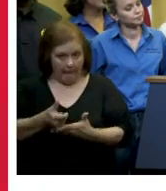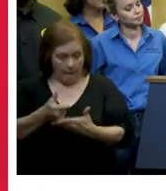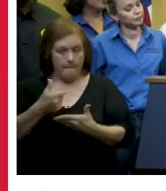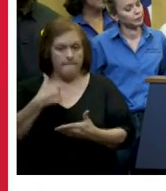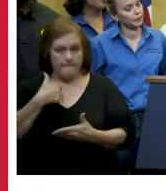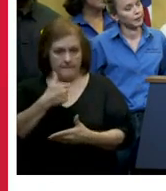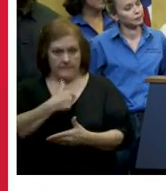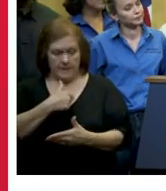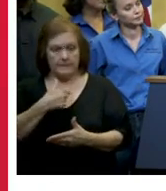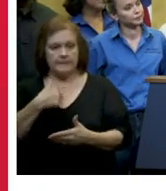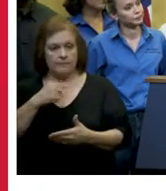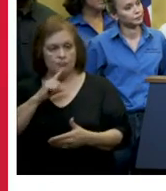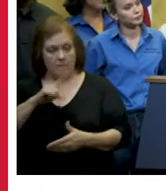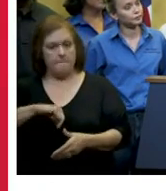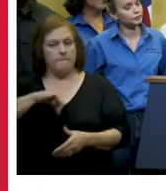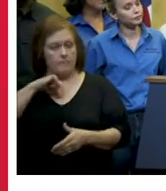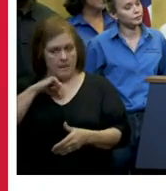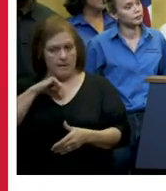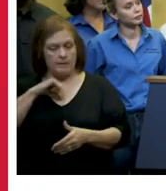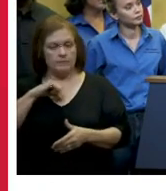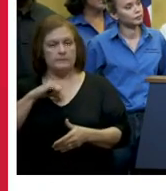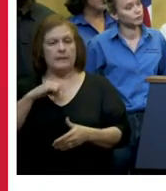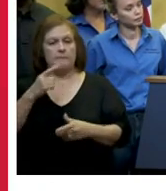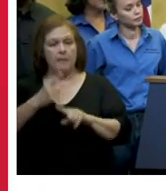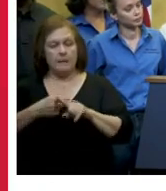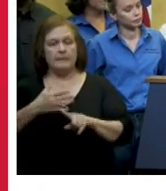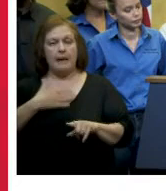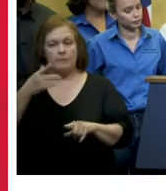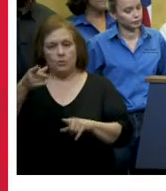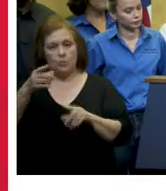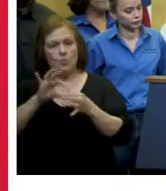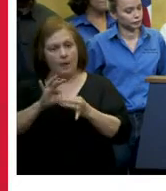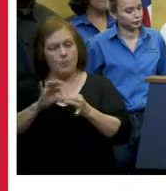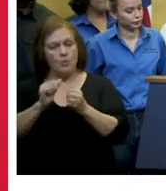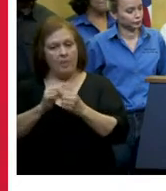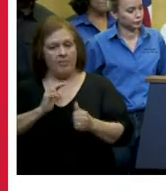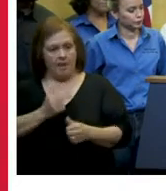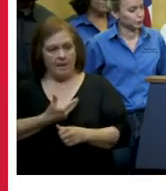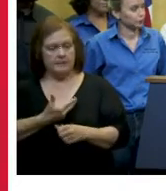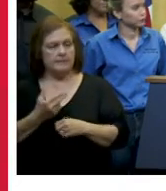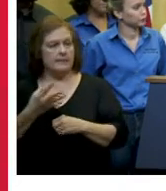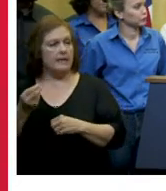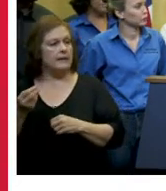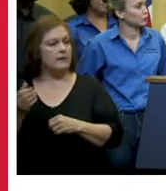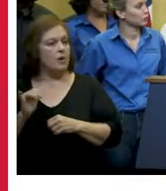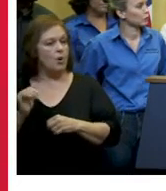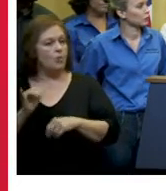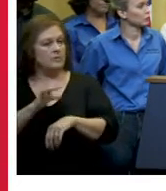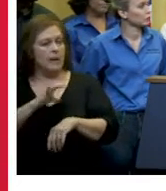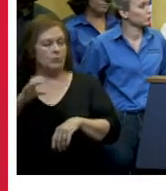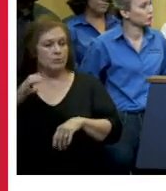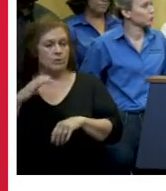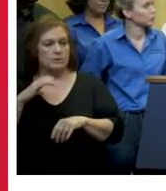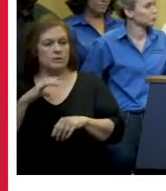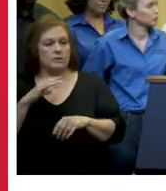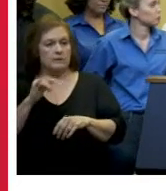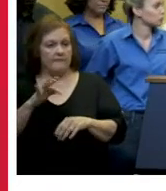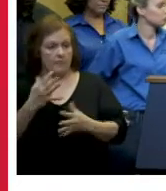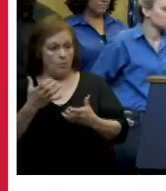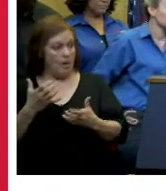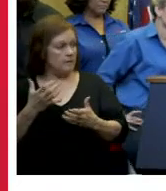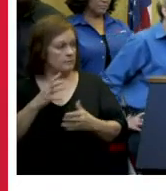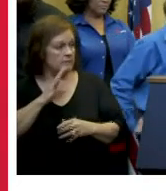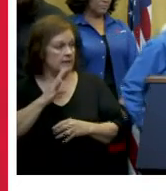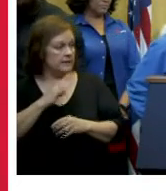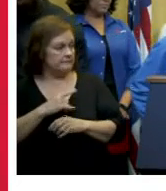work with them and thank you as citizens to cooperate with us thank you thank you so much anne and i'm going to call on council members as they wish to come